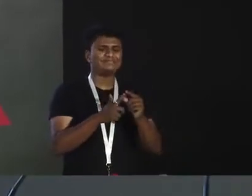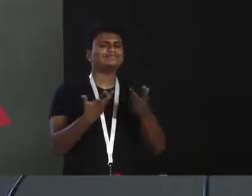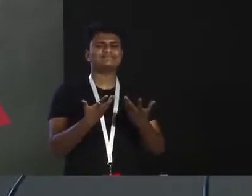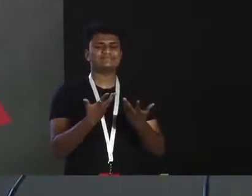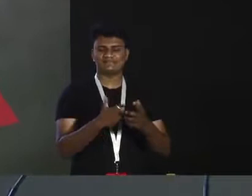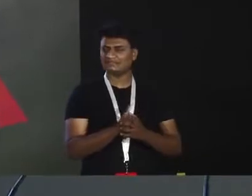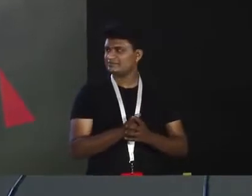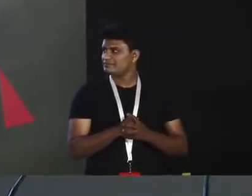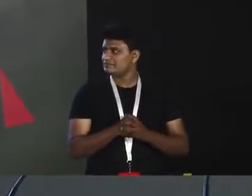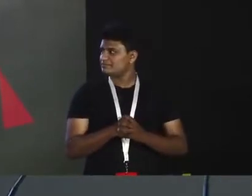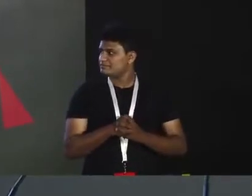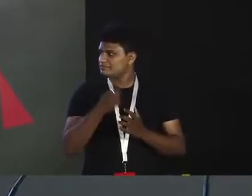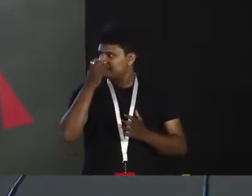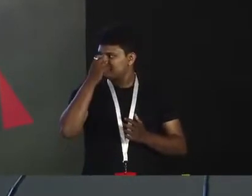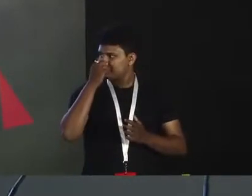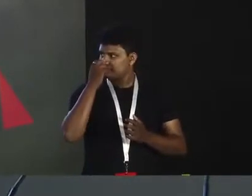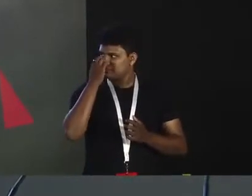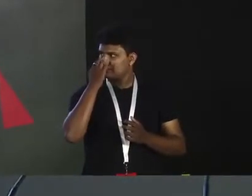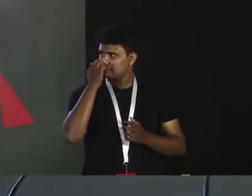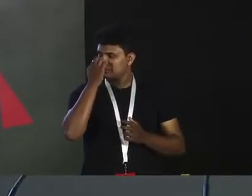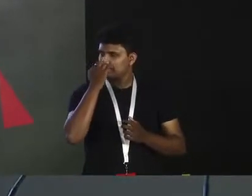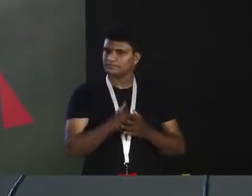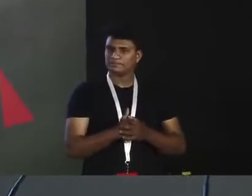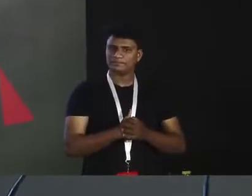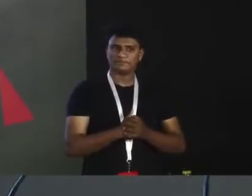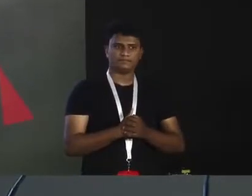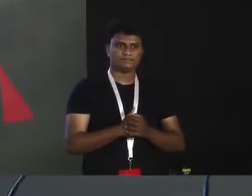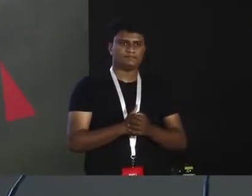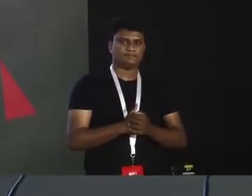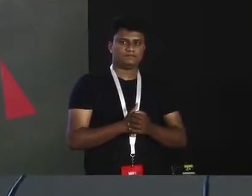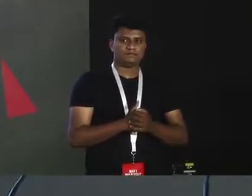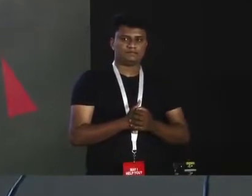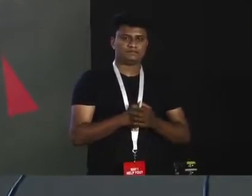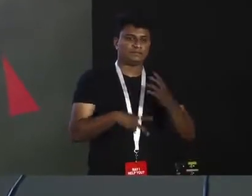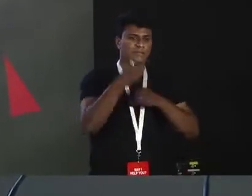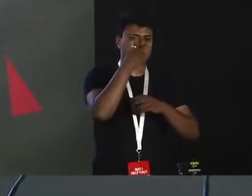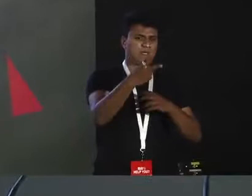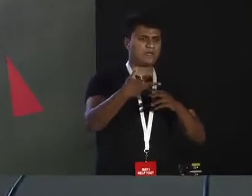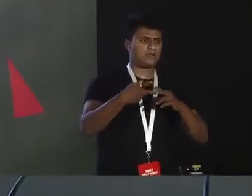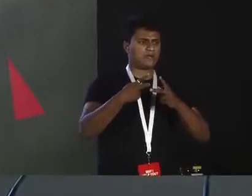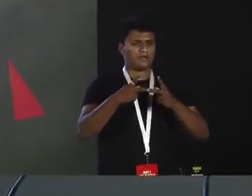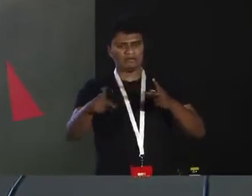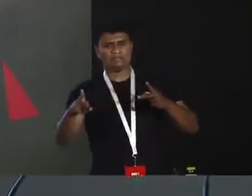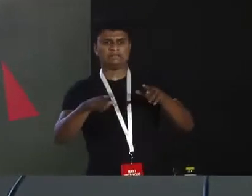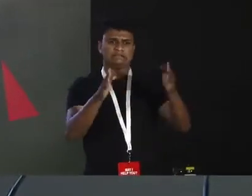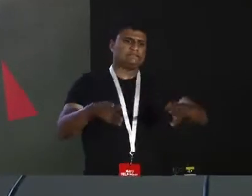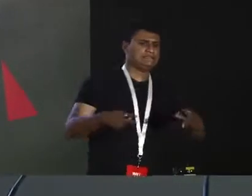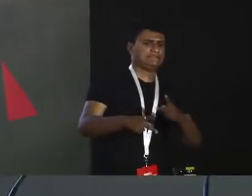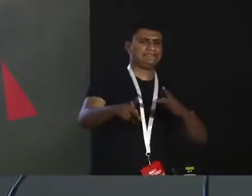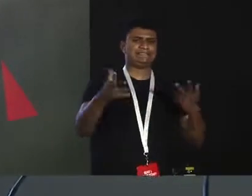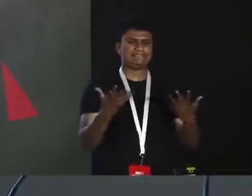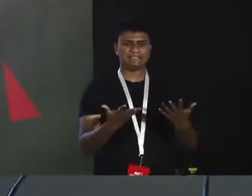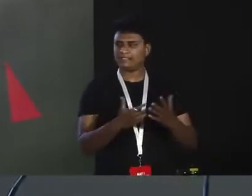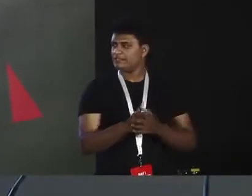Has anyone looked at the variety of shapes visible even in this room? You've got people. You've got profiles of people. You look at